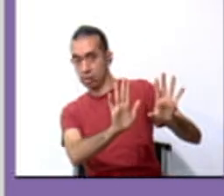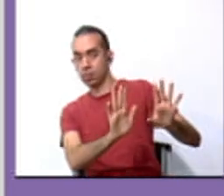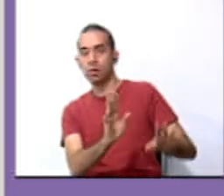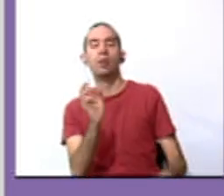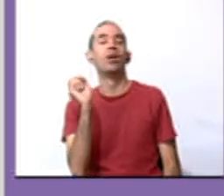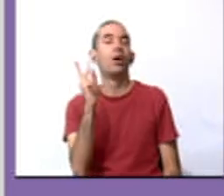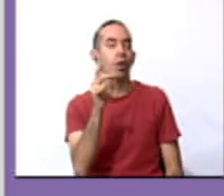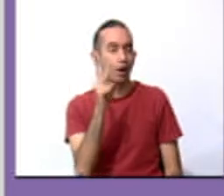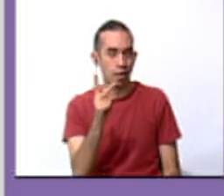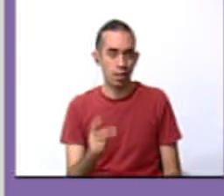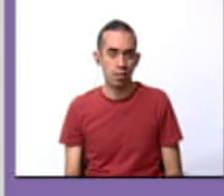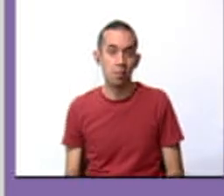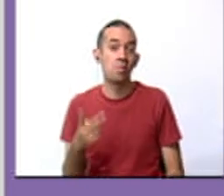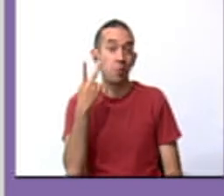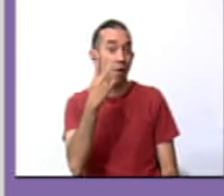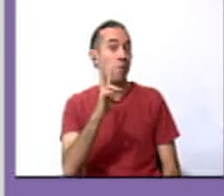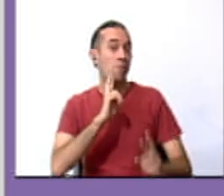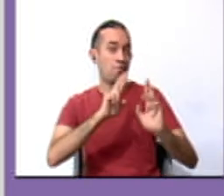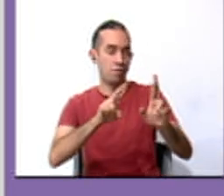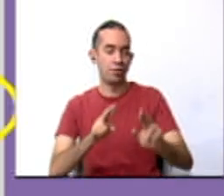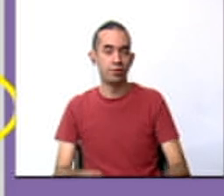Okay. Let's see the answers.